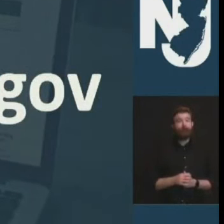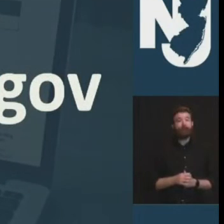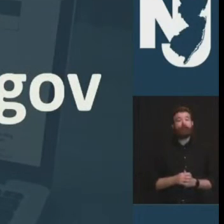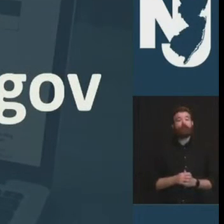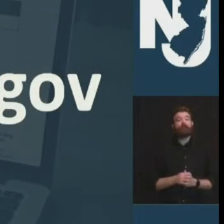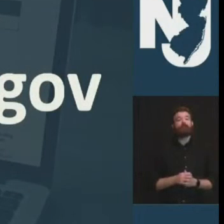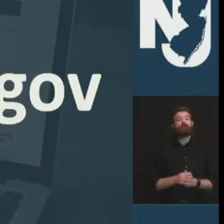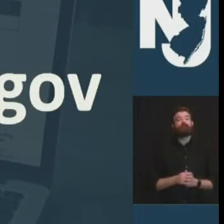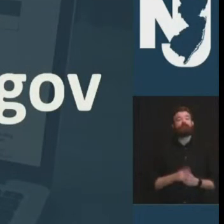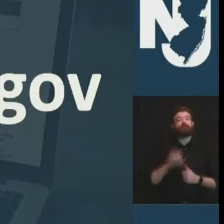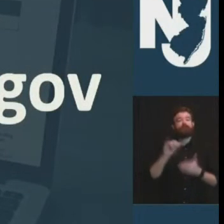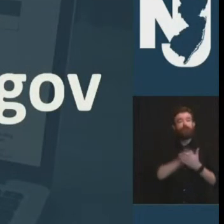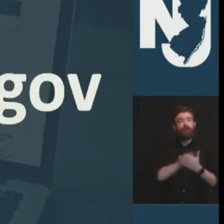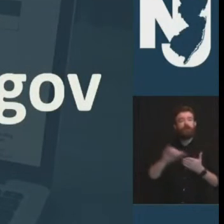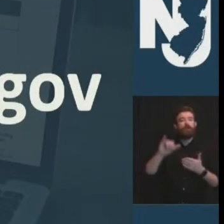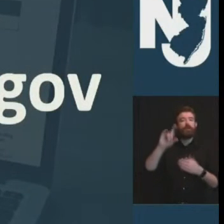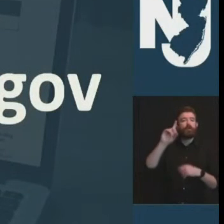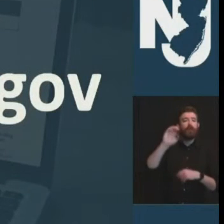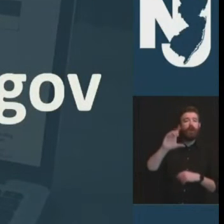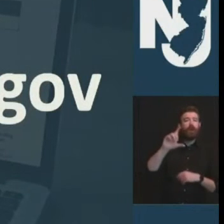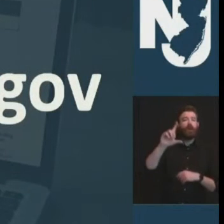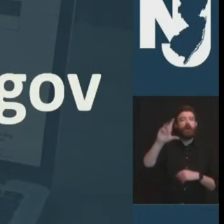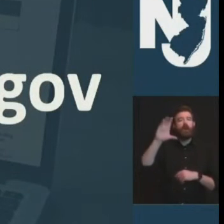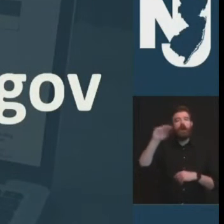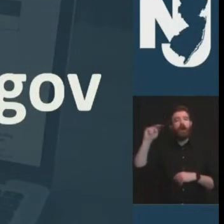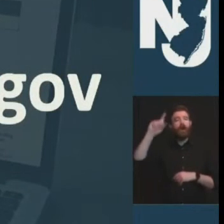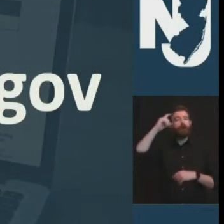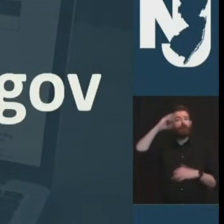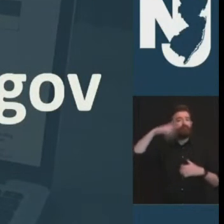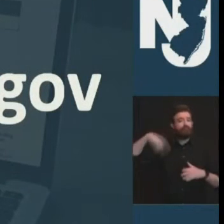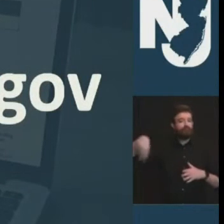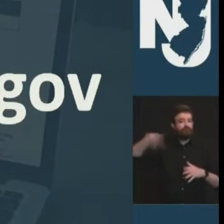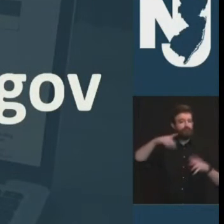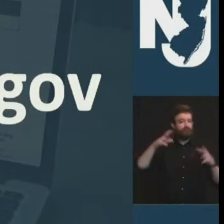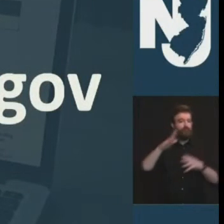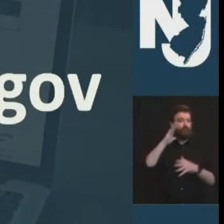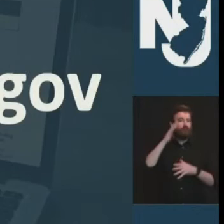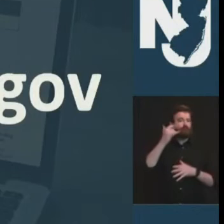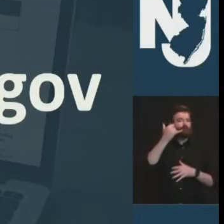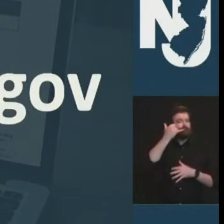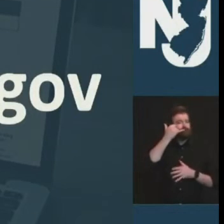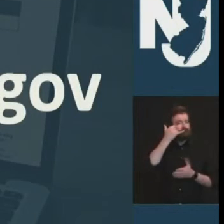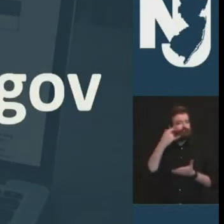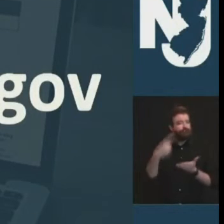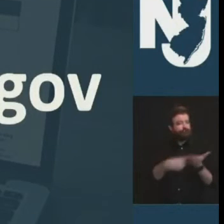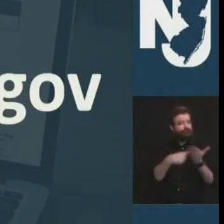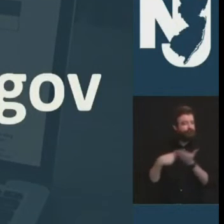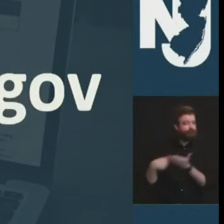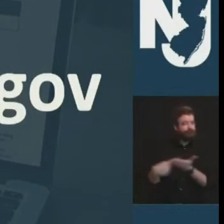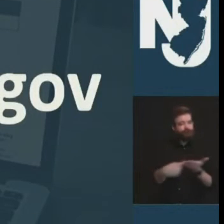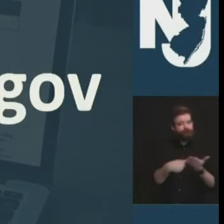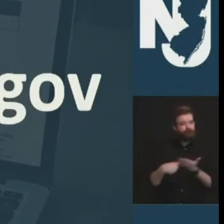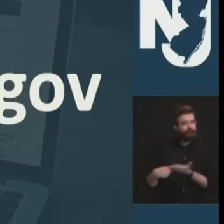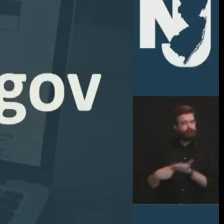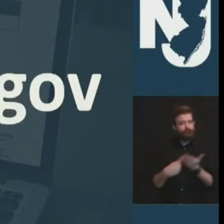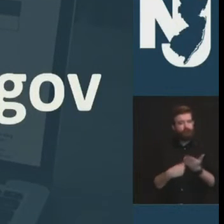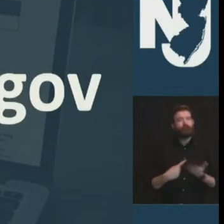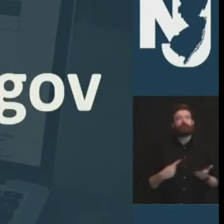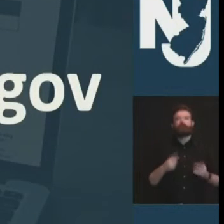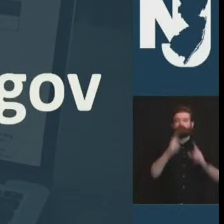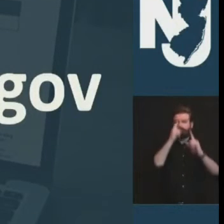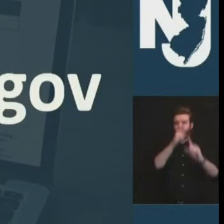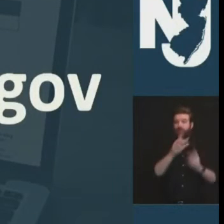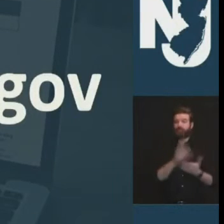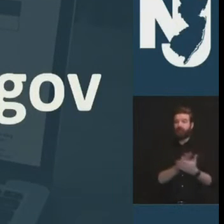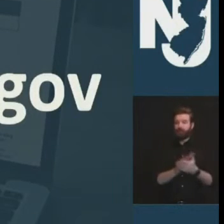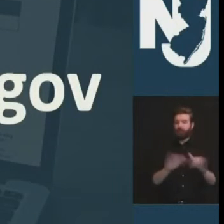connecticut massachusetts and rhode island to reiterate the importance of keeping our schools open for in-person instruction with